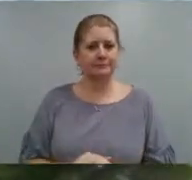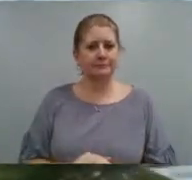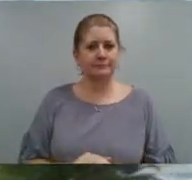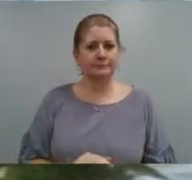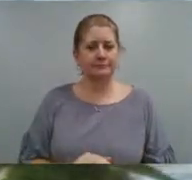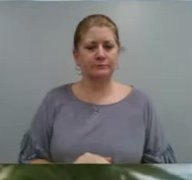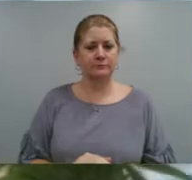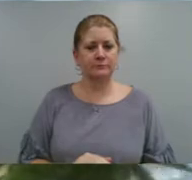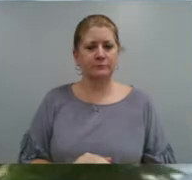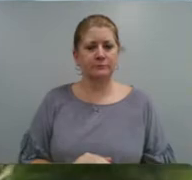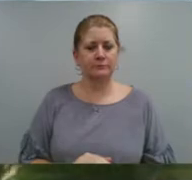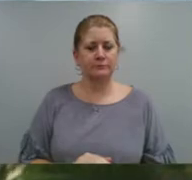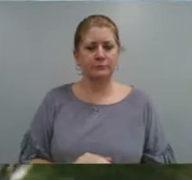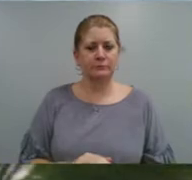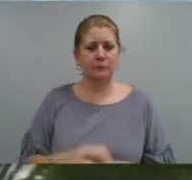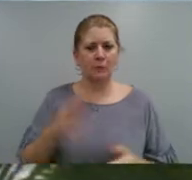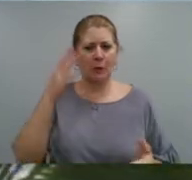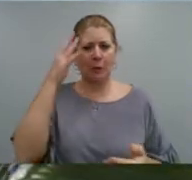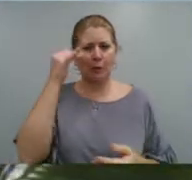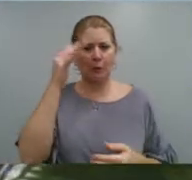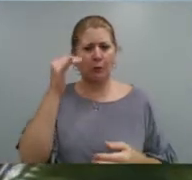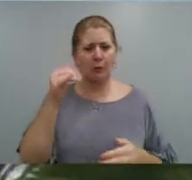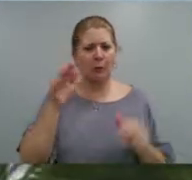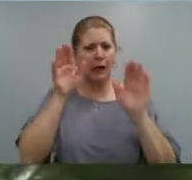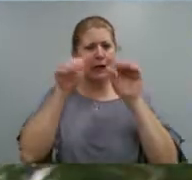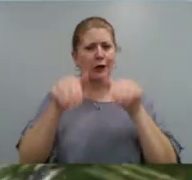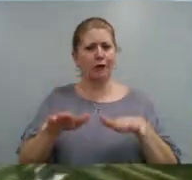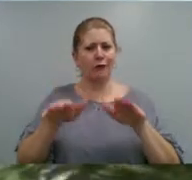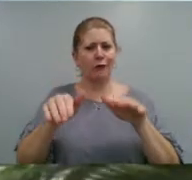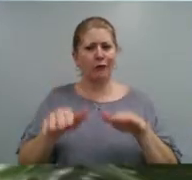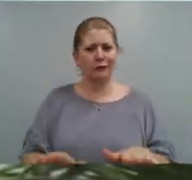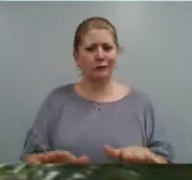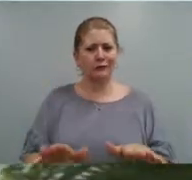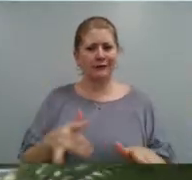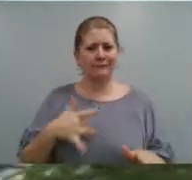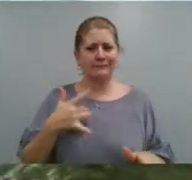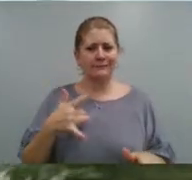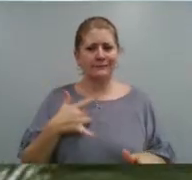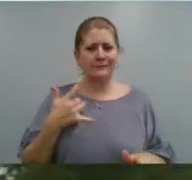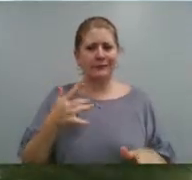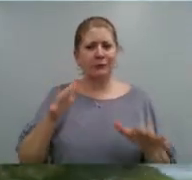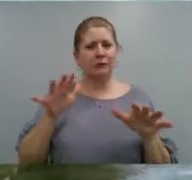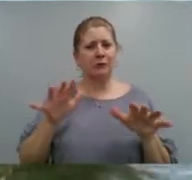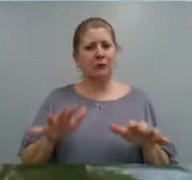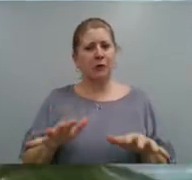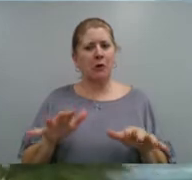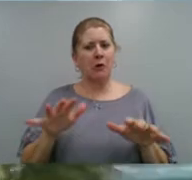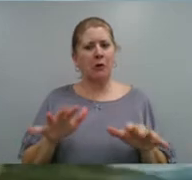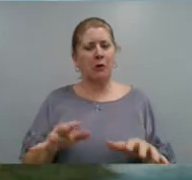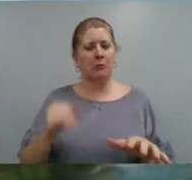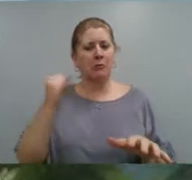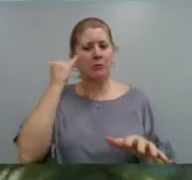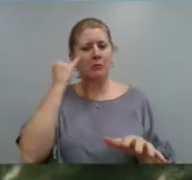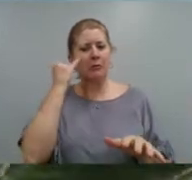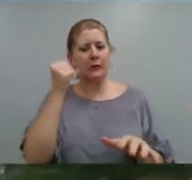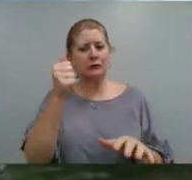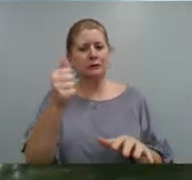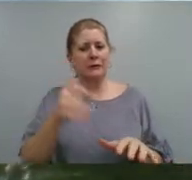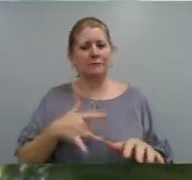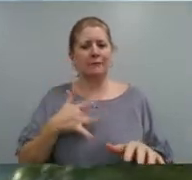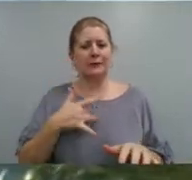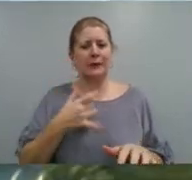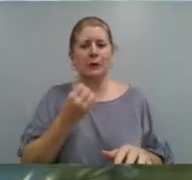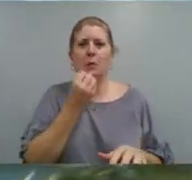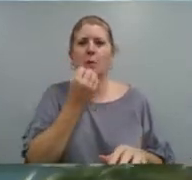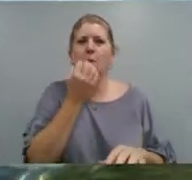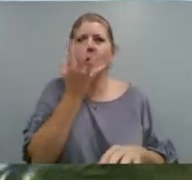What is it that makes oceans so calming? Well, just imagine yourself there. You can feel the warm sand